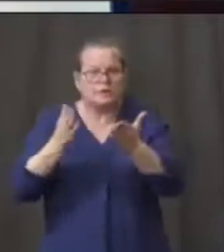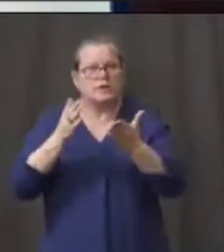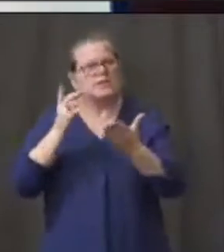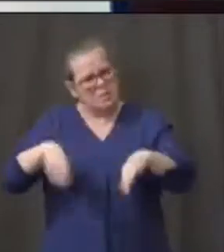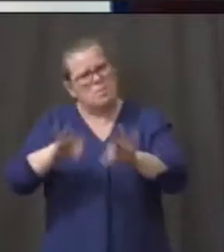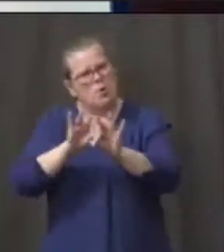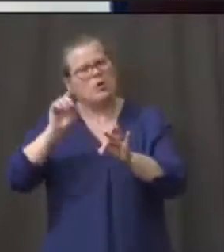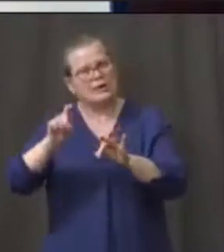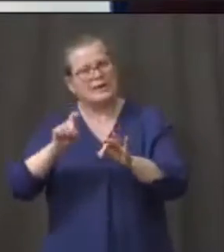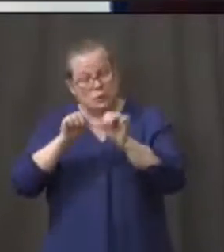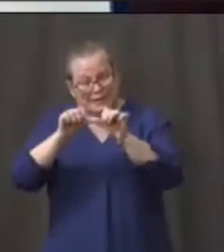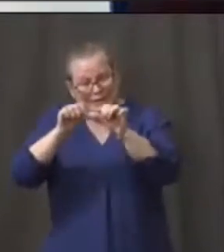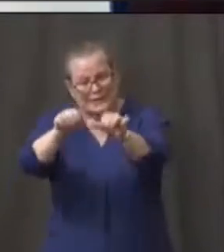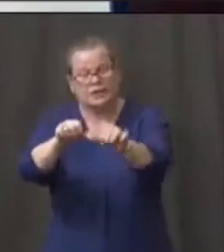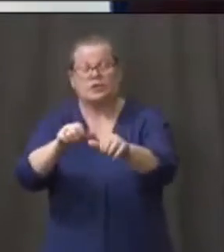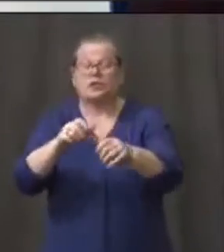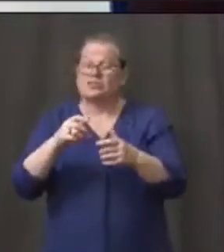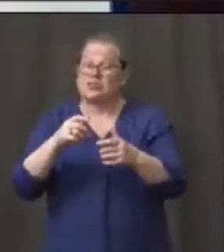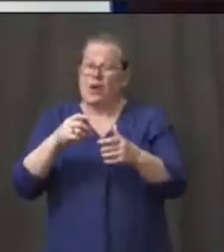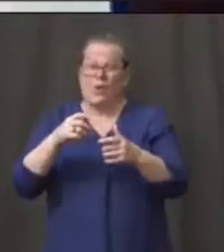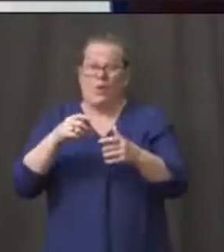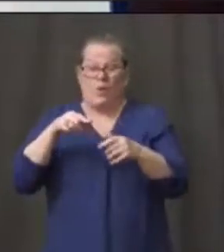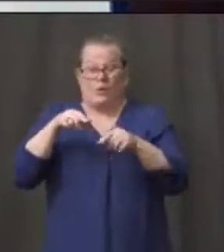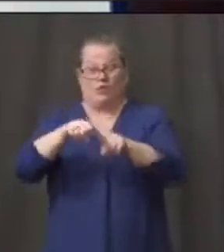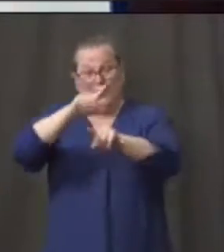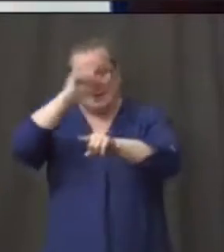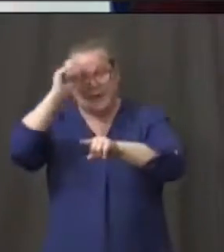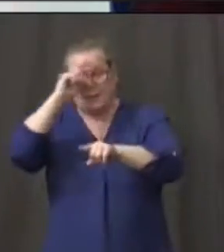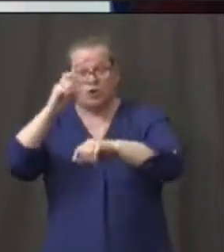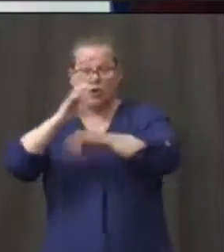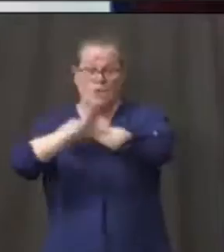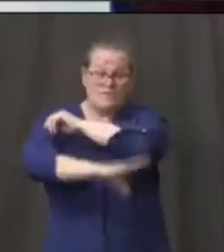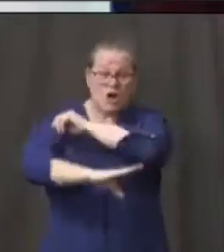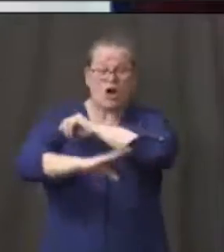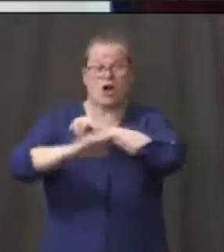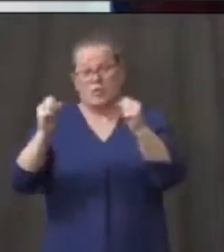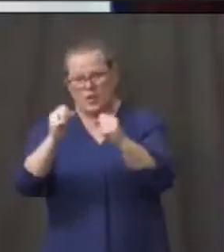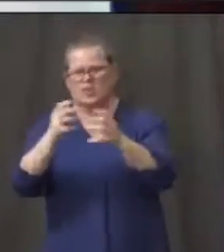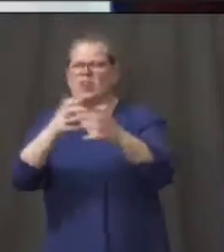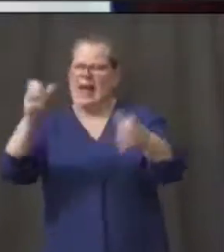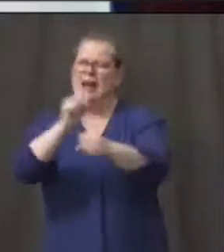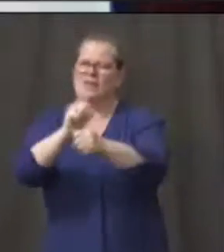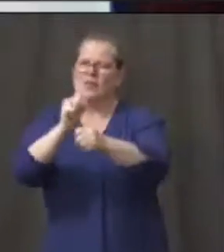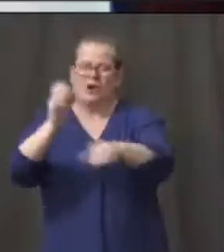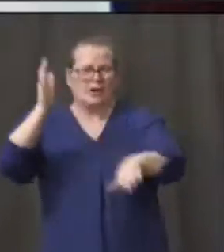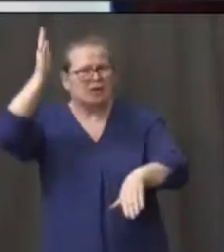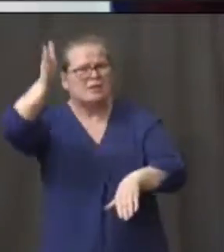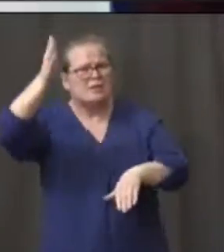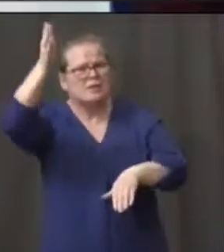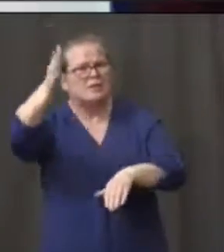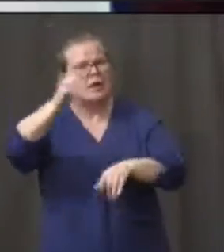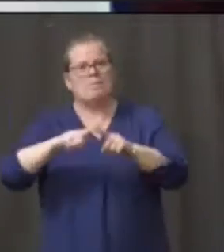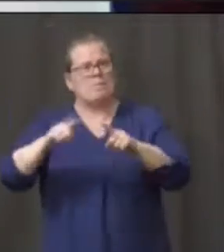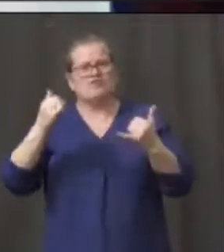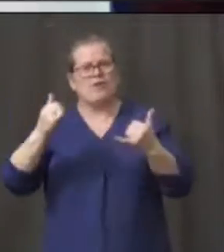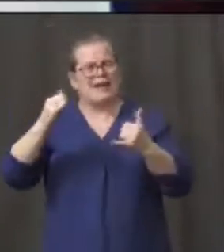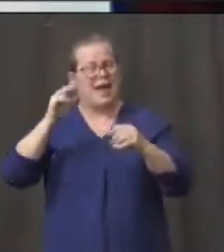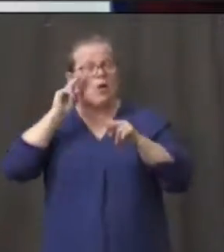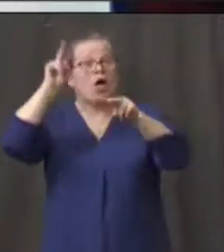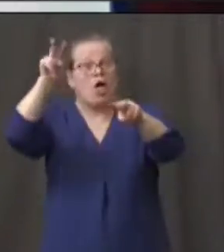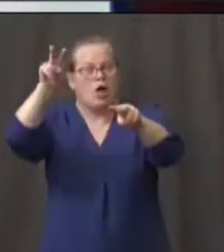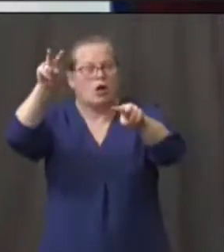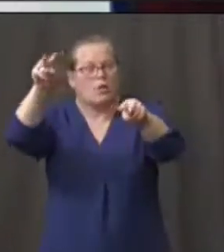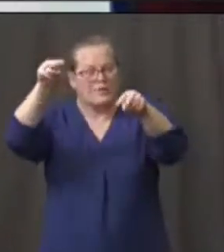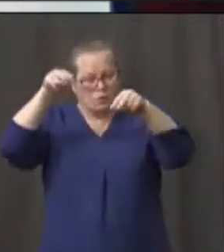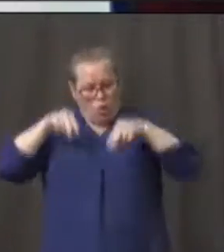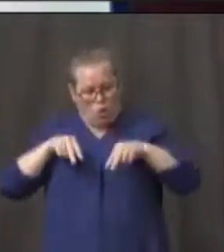even. And right now though, we know what we have to do in front of us and that's to tackle the virus and make sure that we